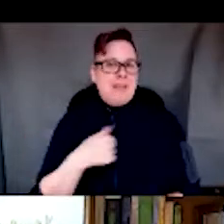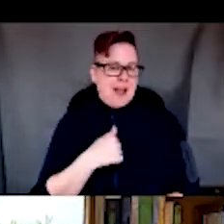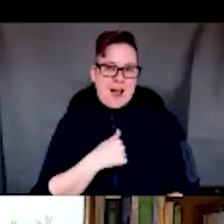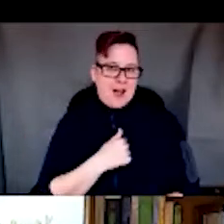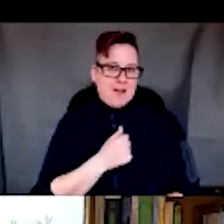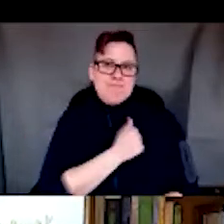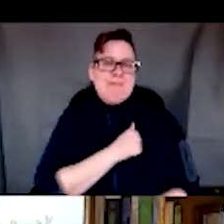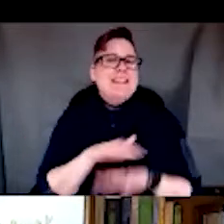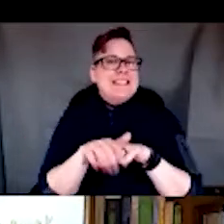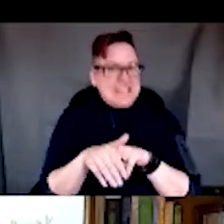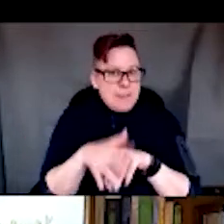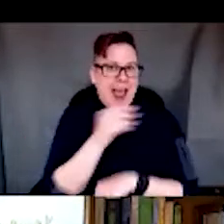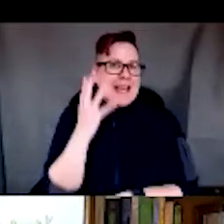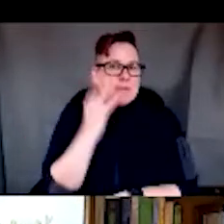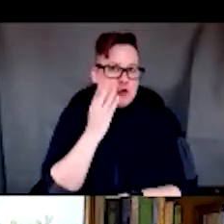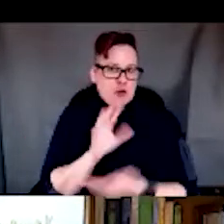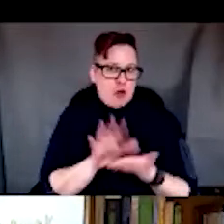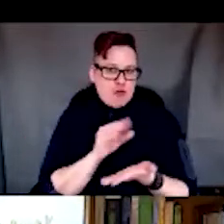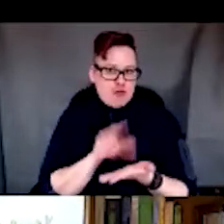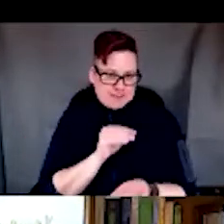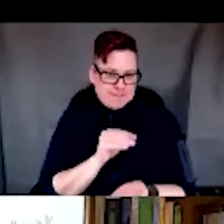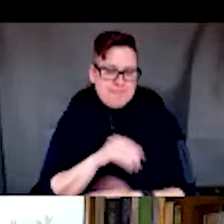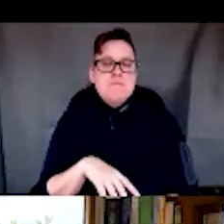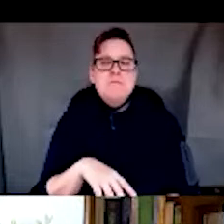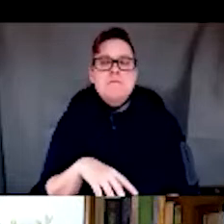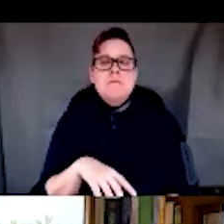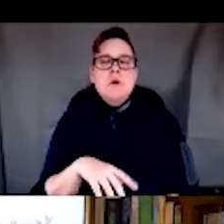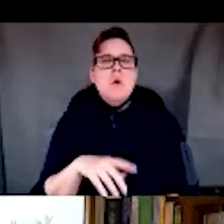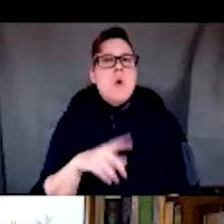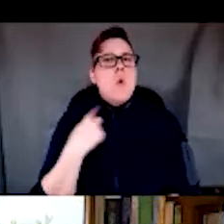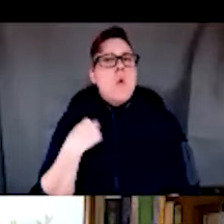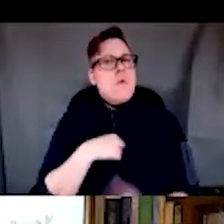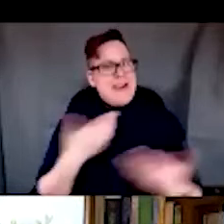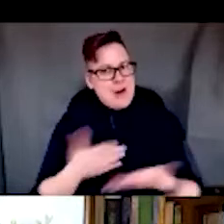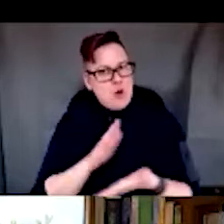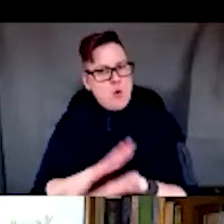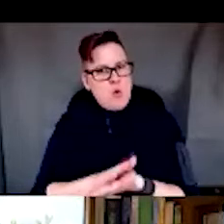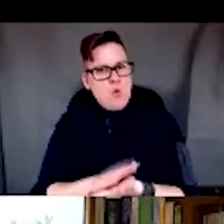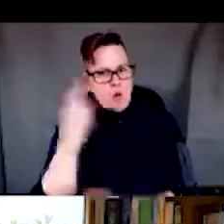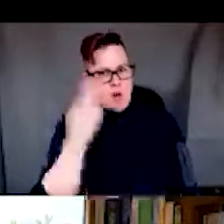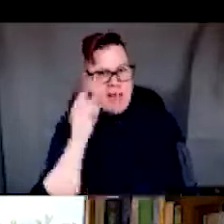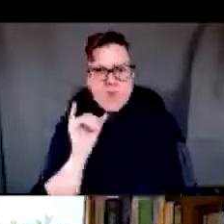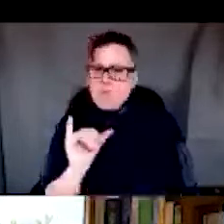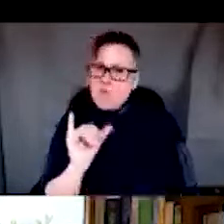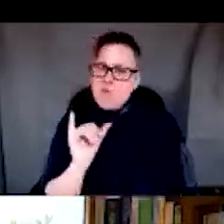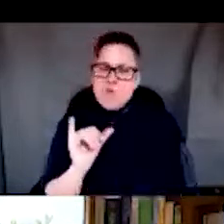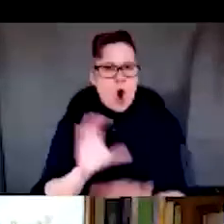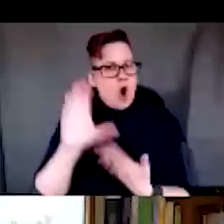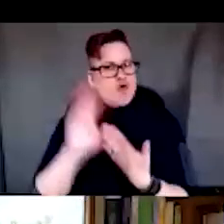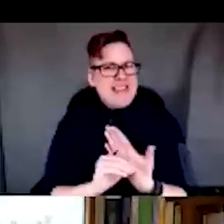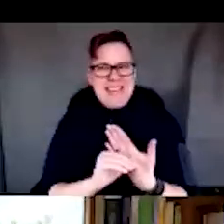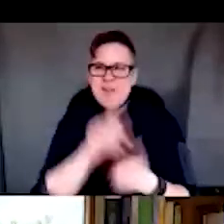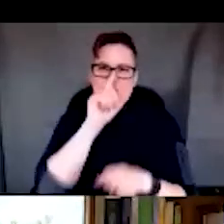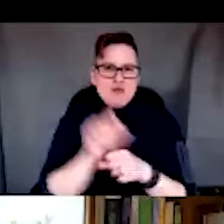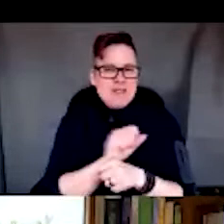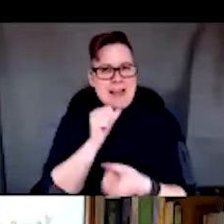for simulation and experiential learning. And so when we discovered here at the school that there was some gaps in how students were